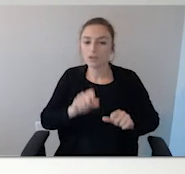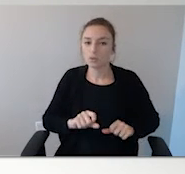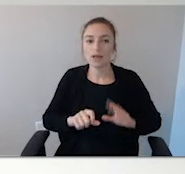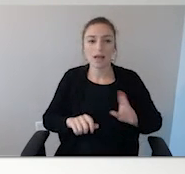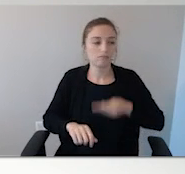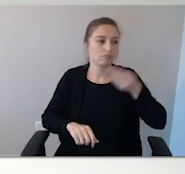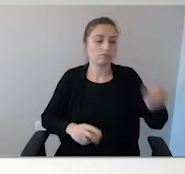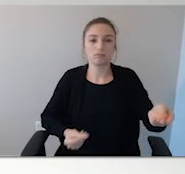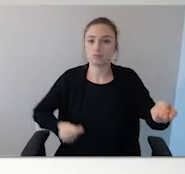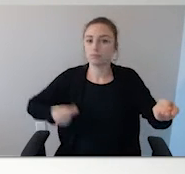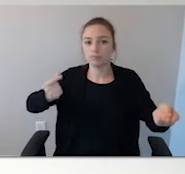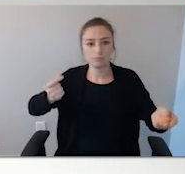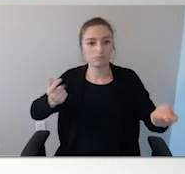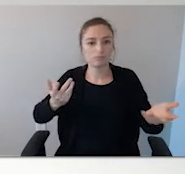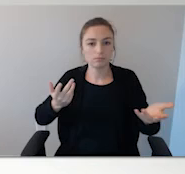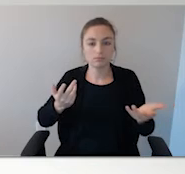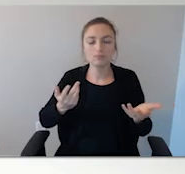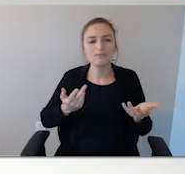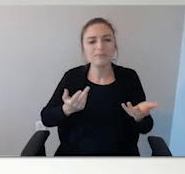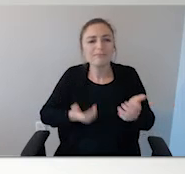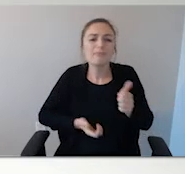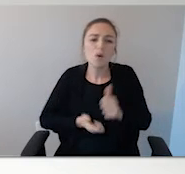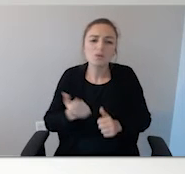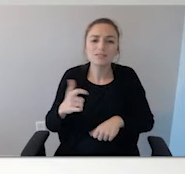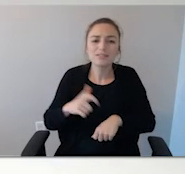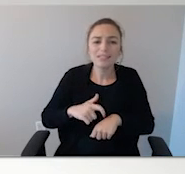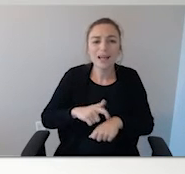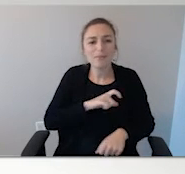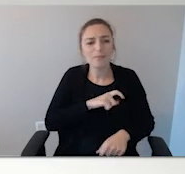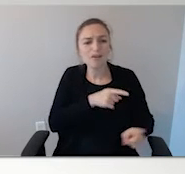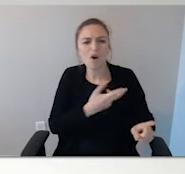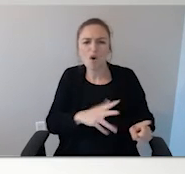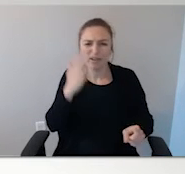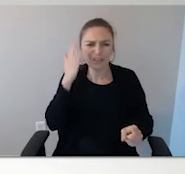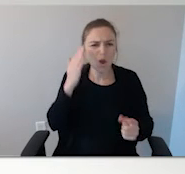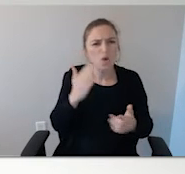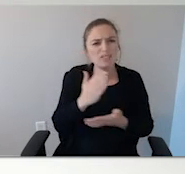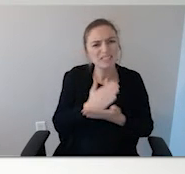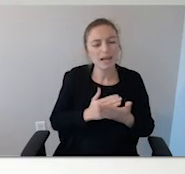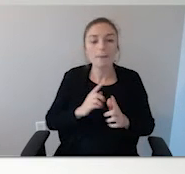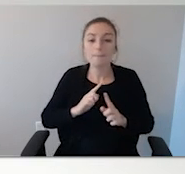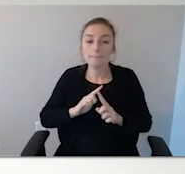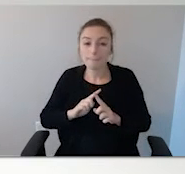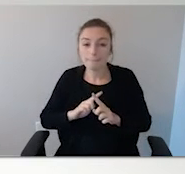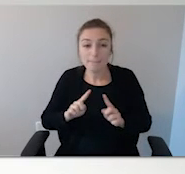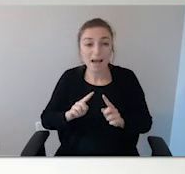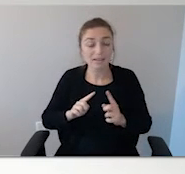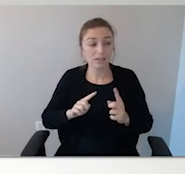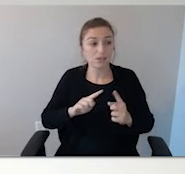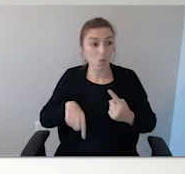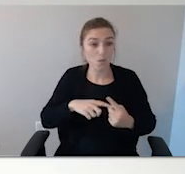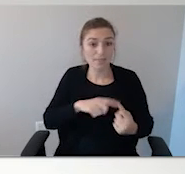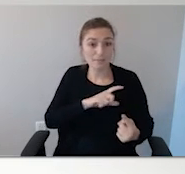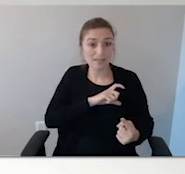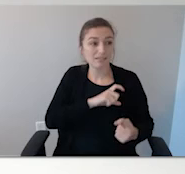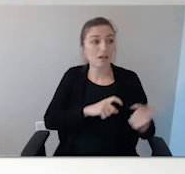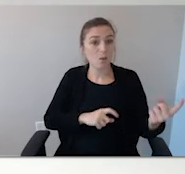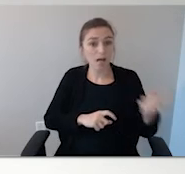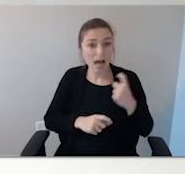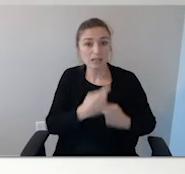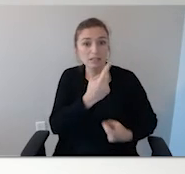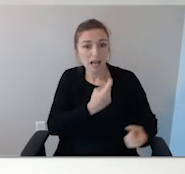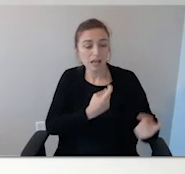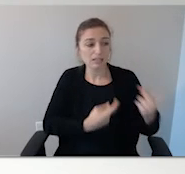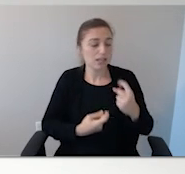he's already got a lot of this information. But as a mom, I know I wouldn't be able to answer questions. And I wasn't when I had to call 911 for a